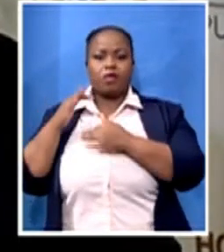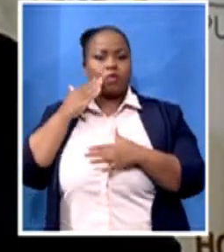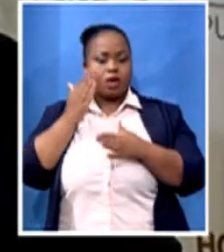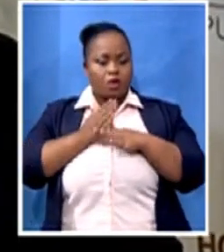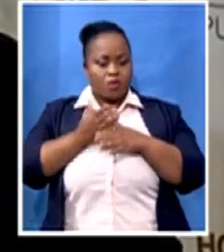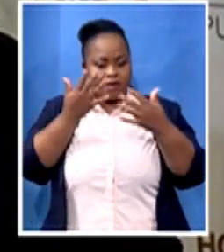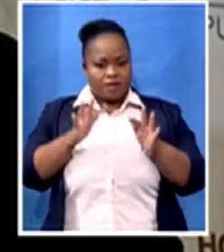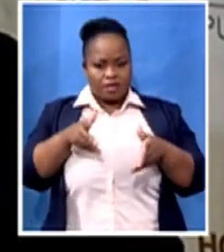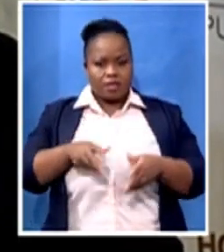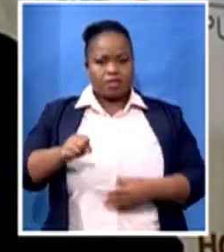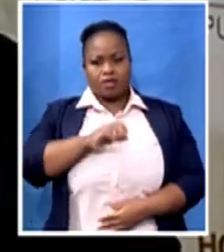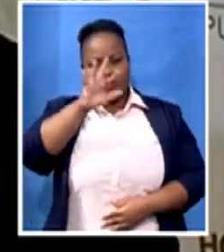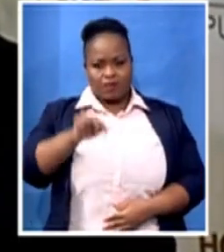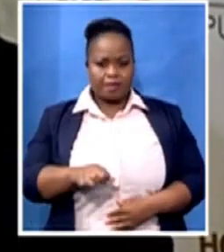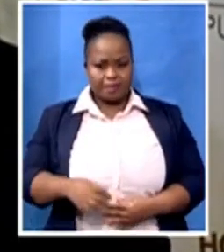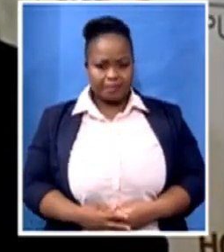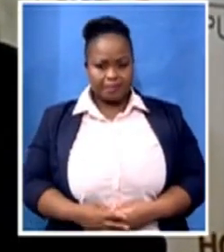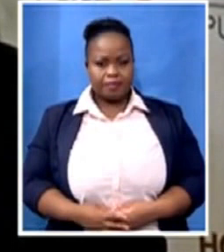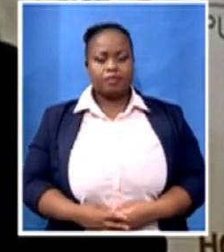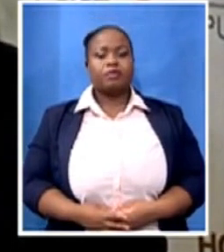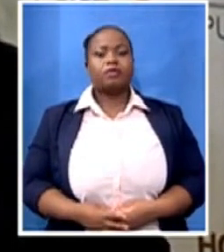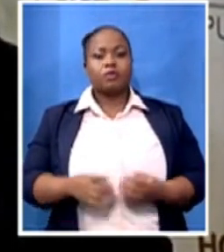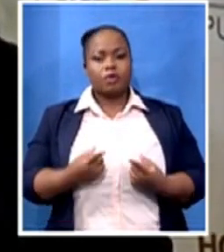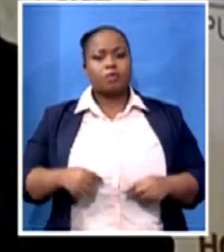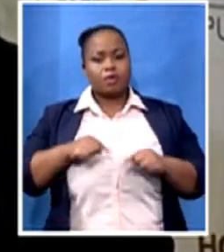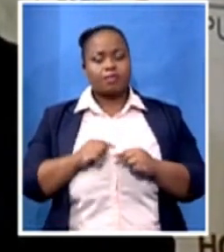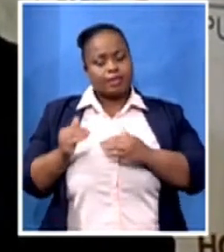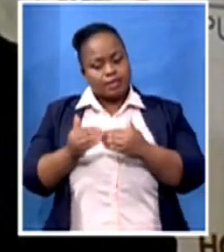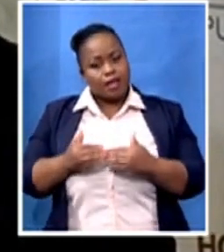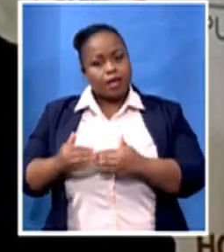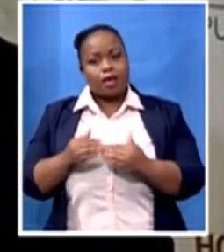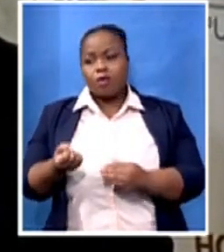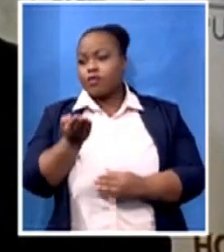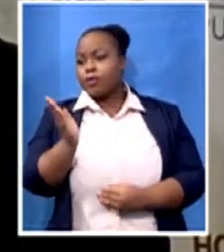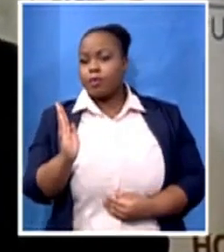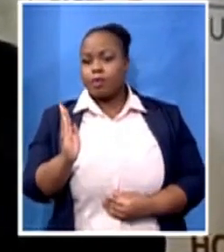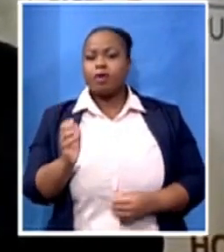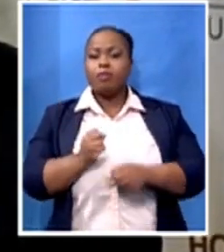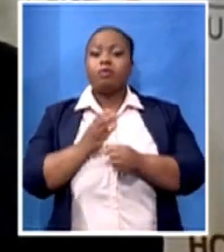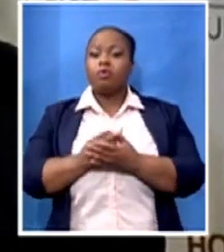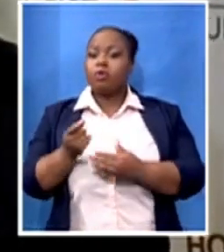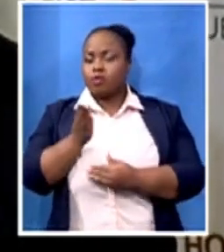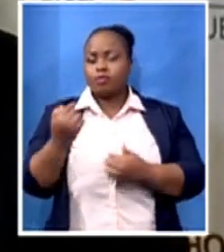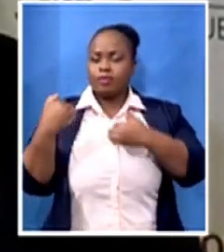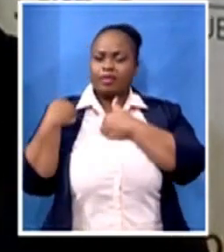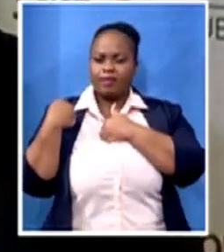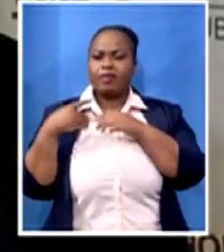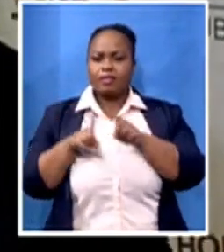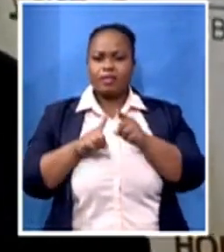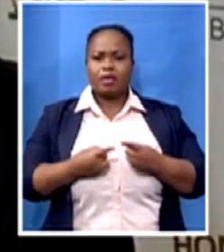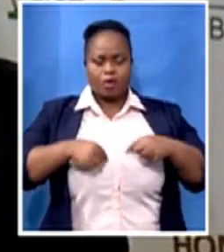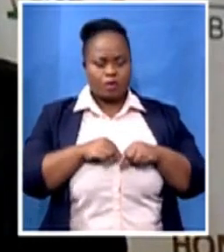We've got to look after you and make it a point that you are safe as we are doing with our own healthcare